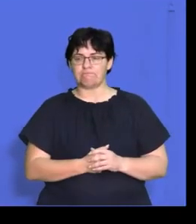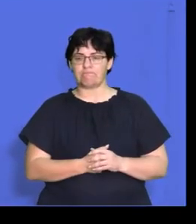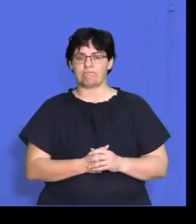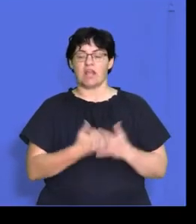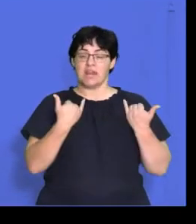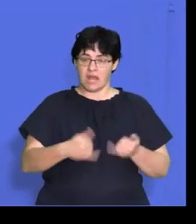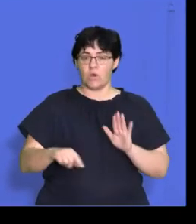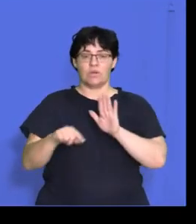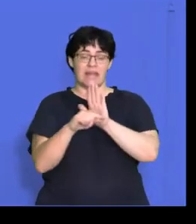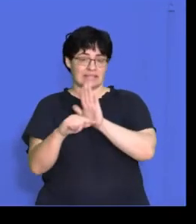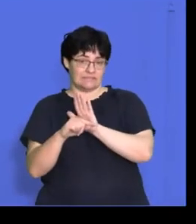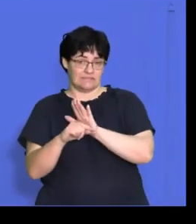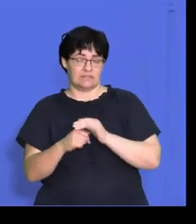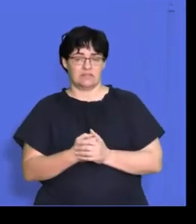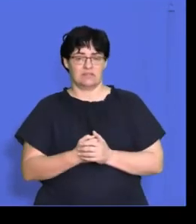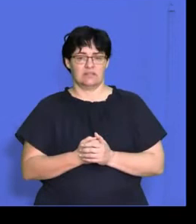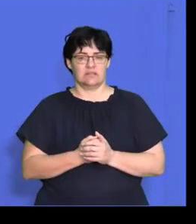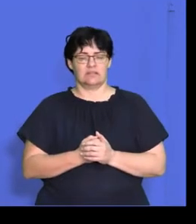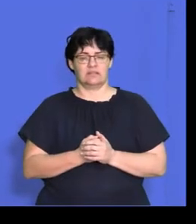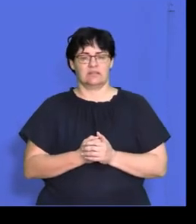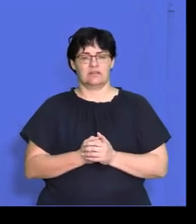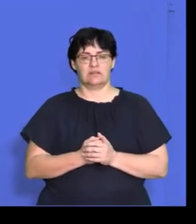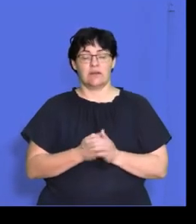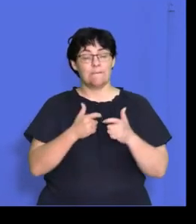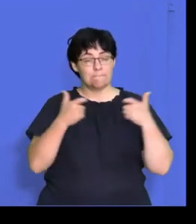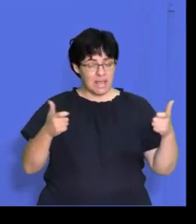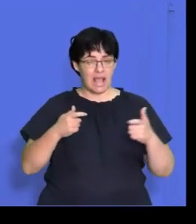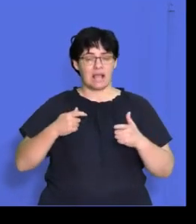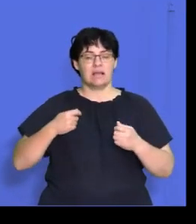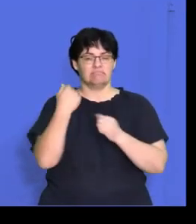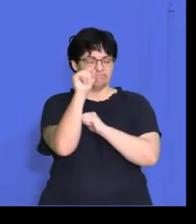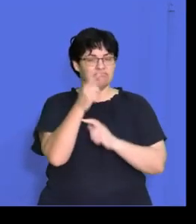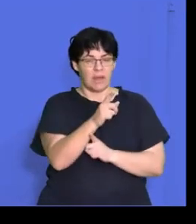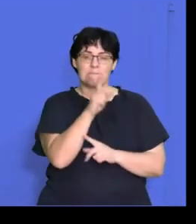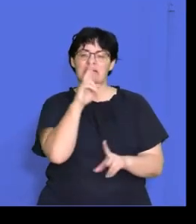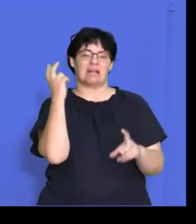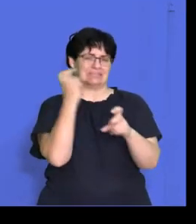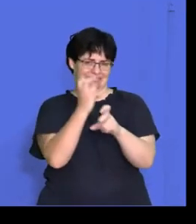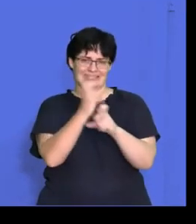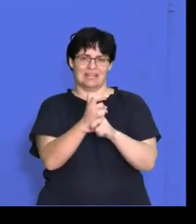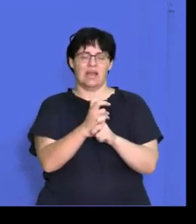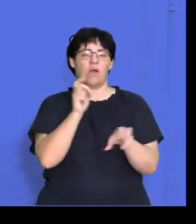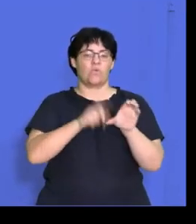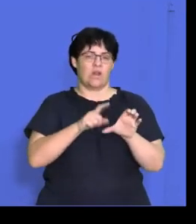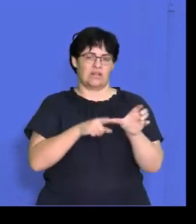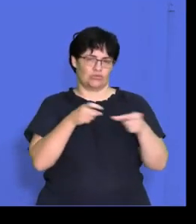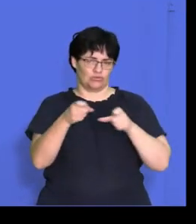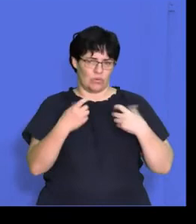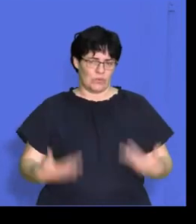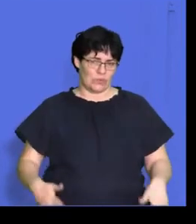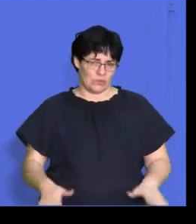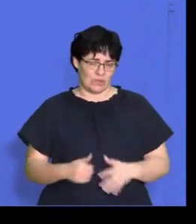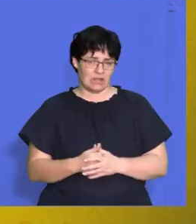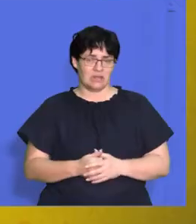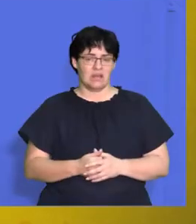If we look at our negatives now large scale manufacturing can complicate quality control it's